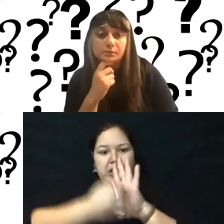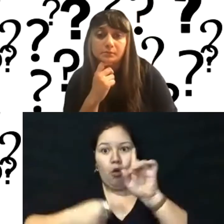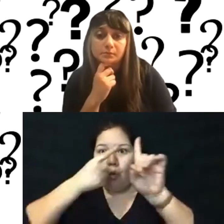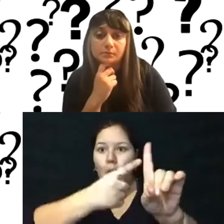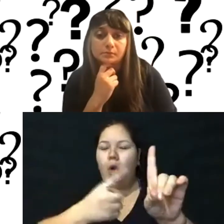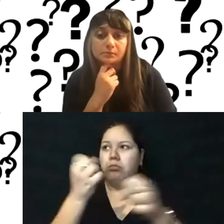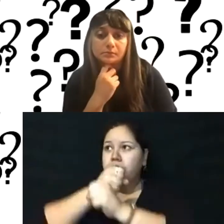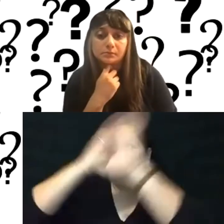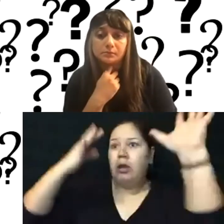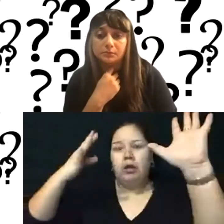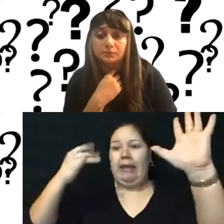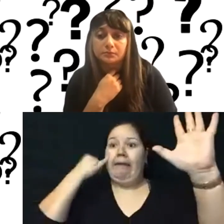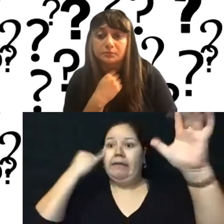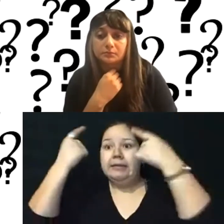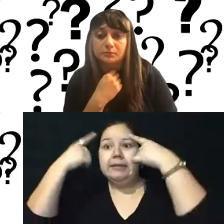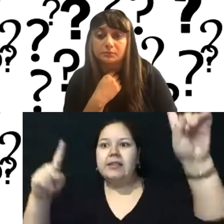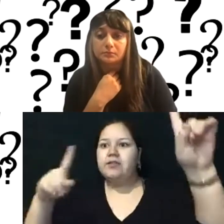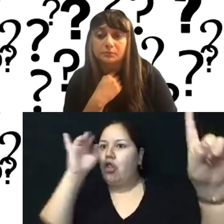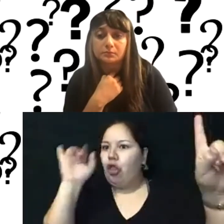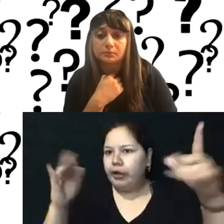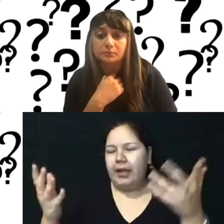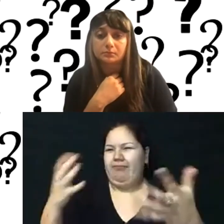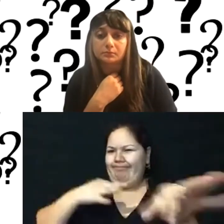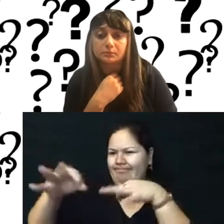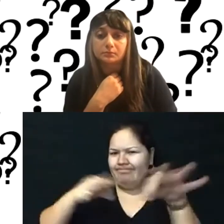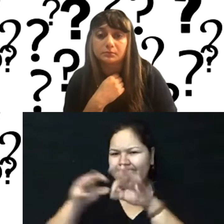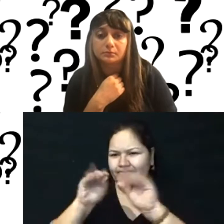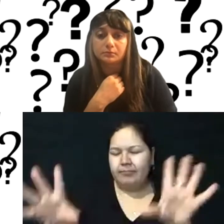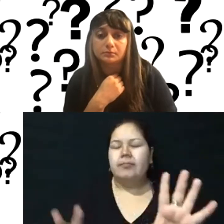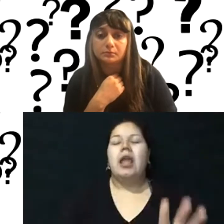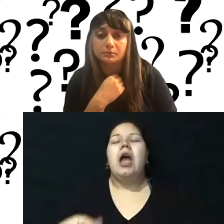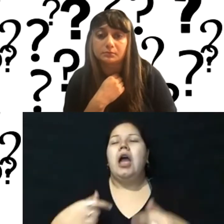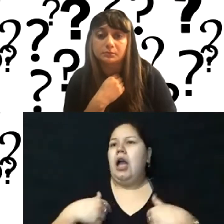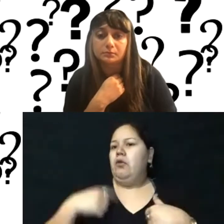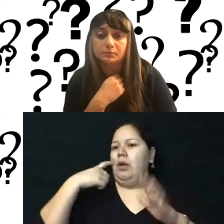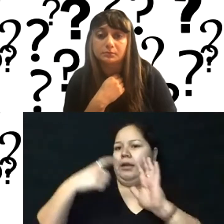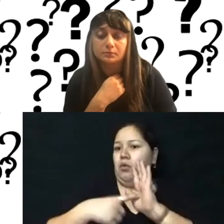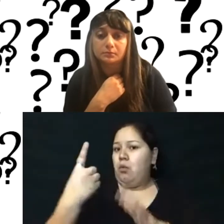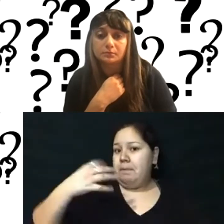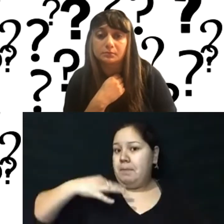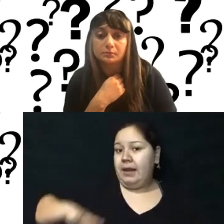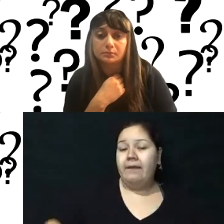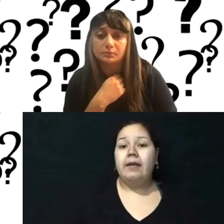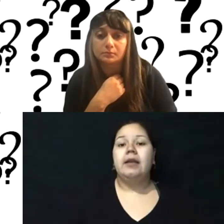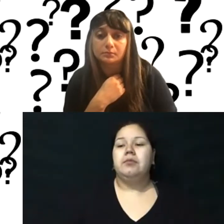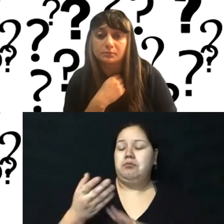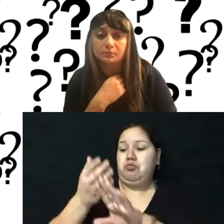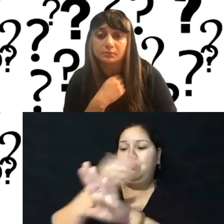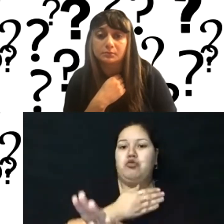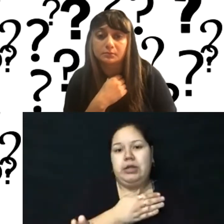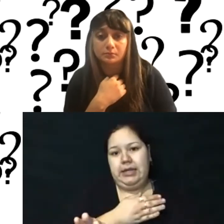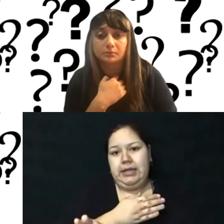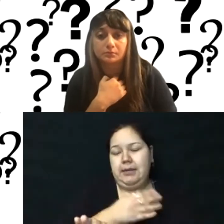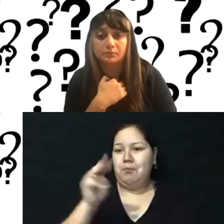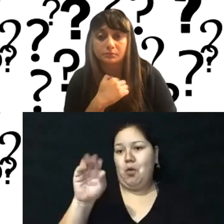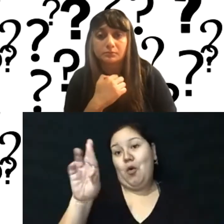in terms of success. One of the things that we started doing that was helpful was like pre-mortem. I'm sure you've heard of a post